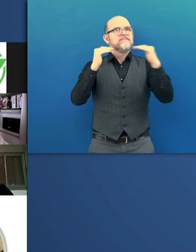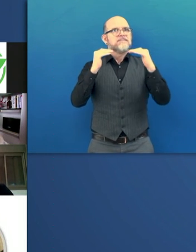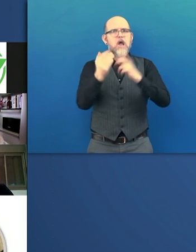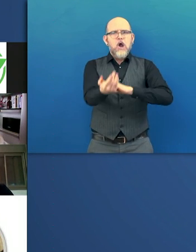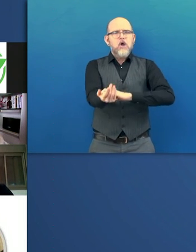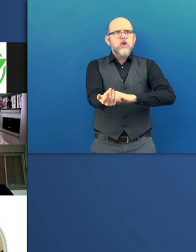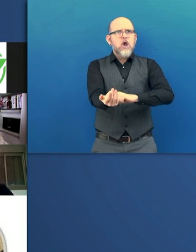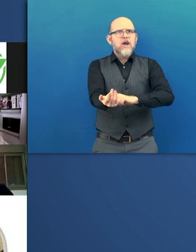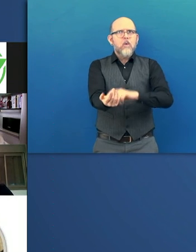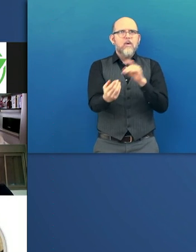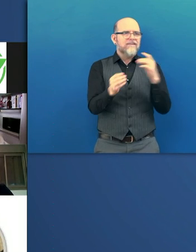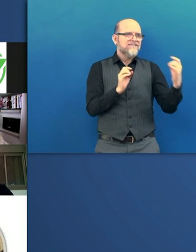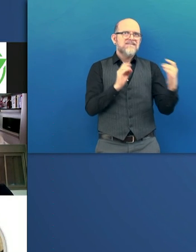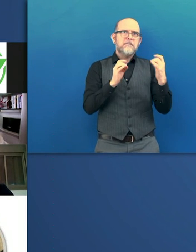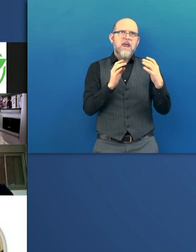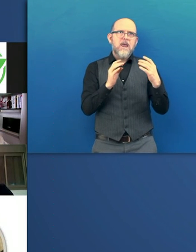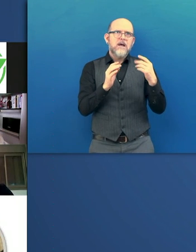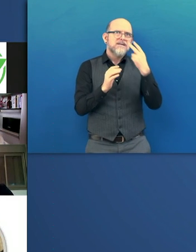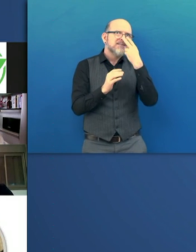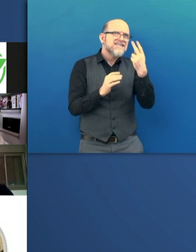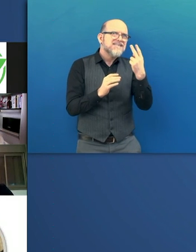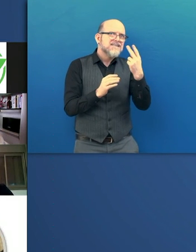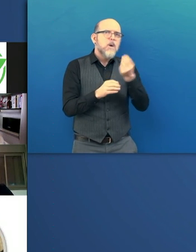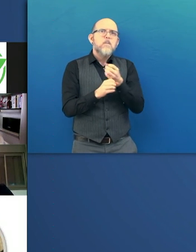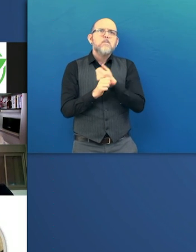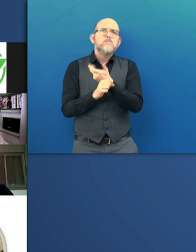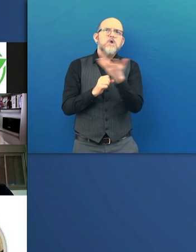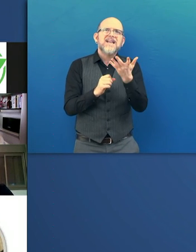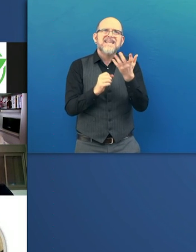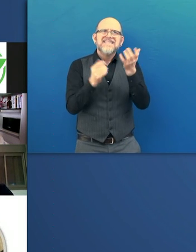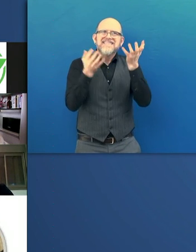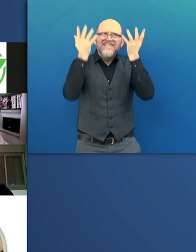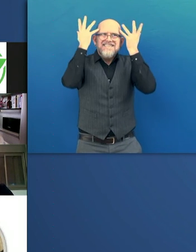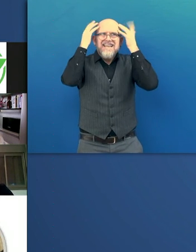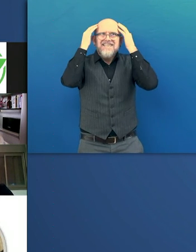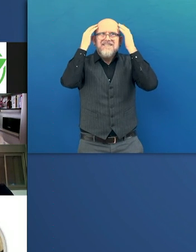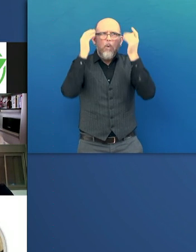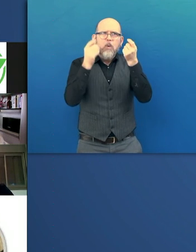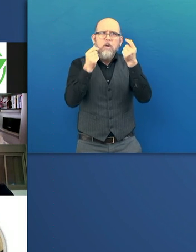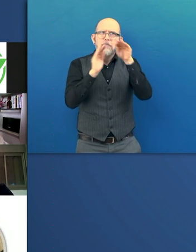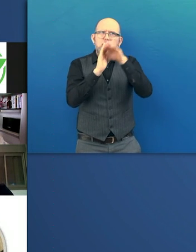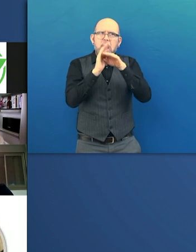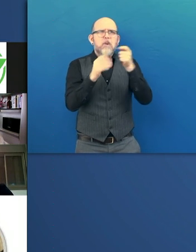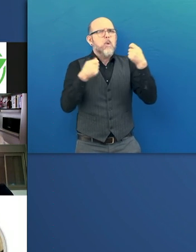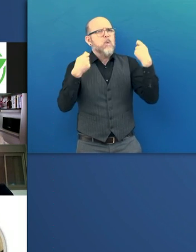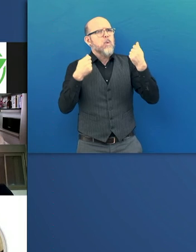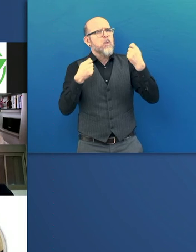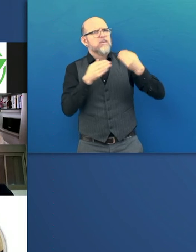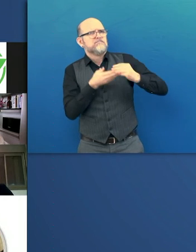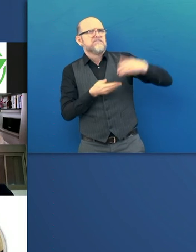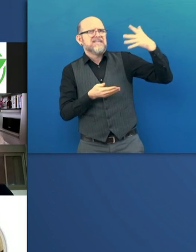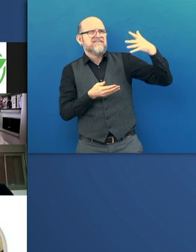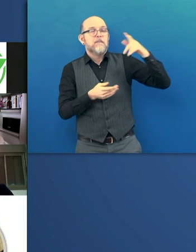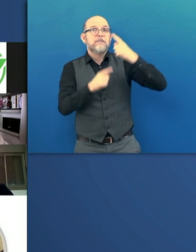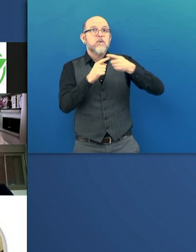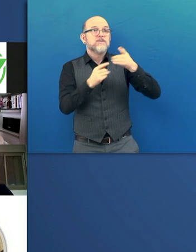learning, because these are quite expensive. And we transform society by making brain performance improvement possible as a